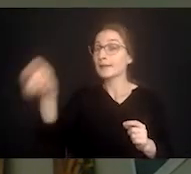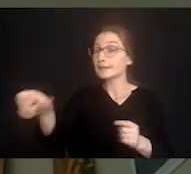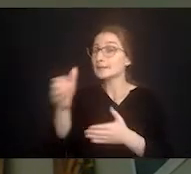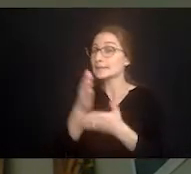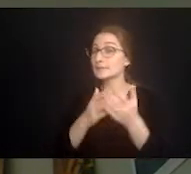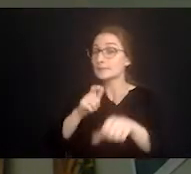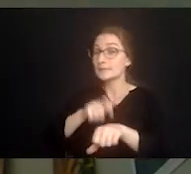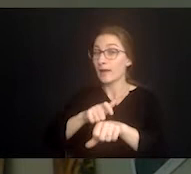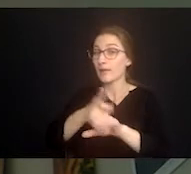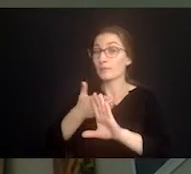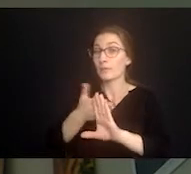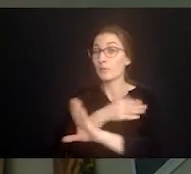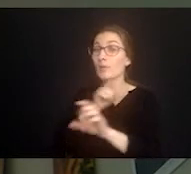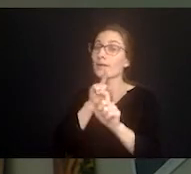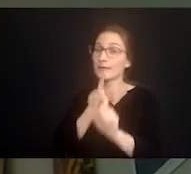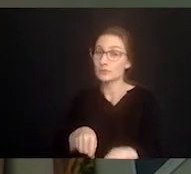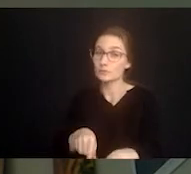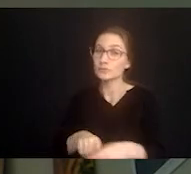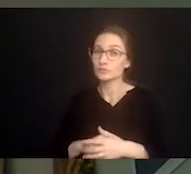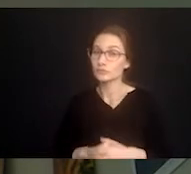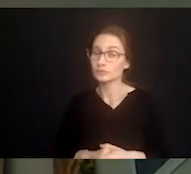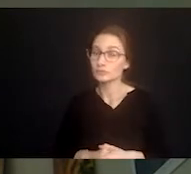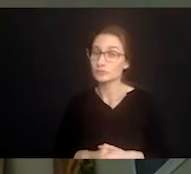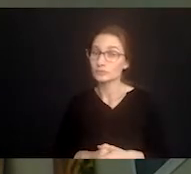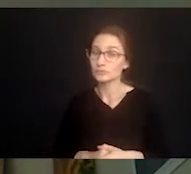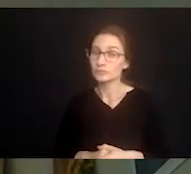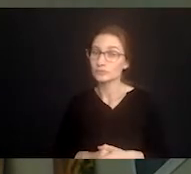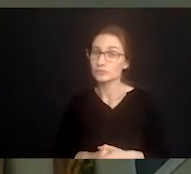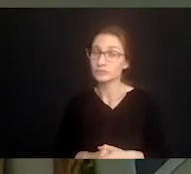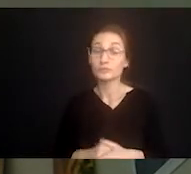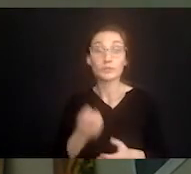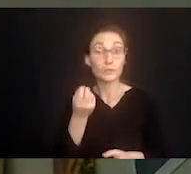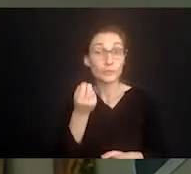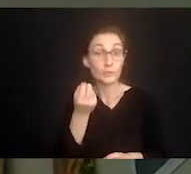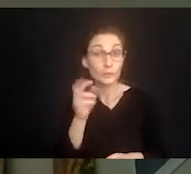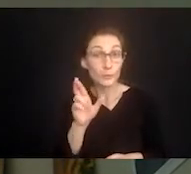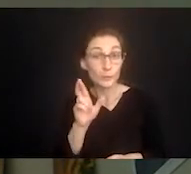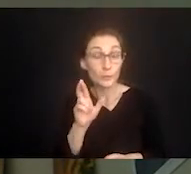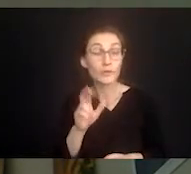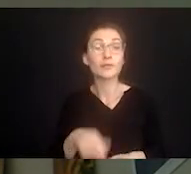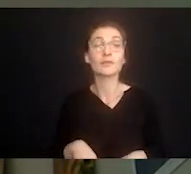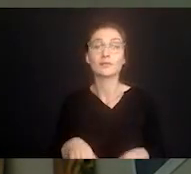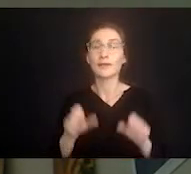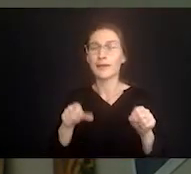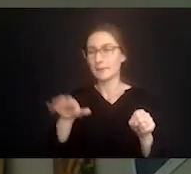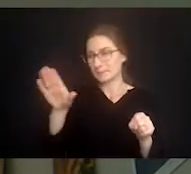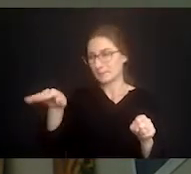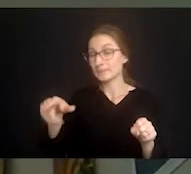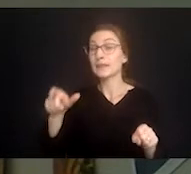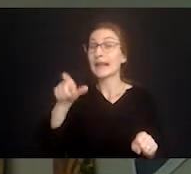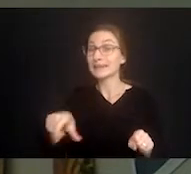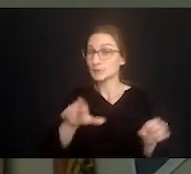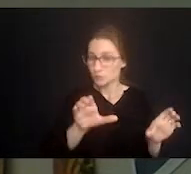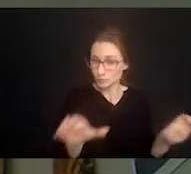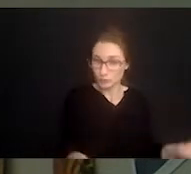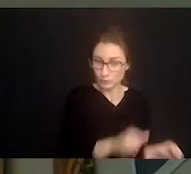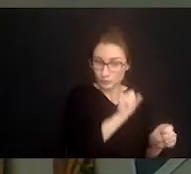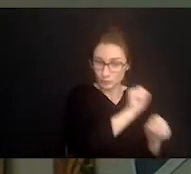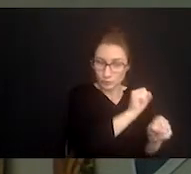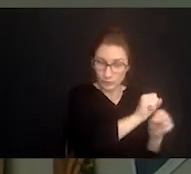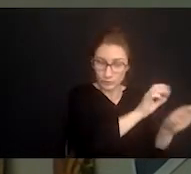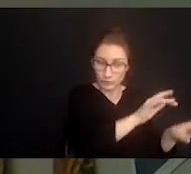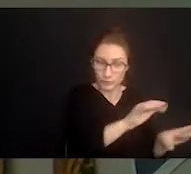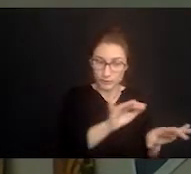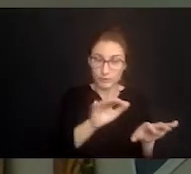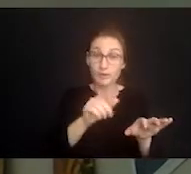saying I need some time before I can answer that question or respond. Or I say I need to complete